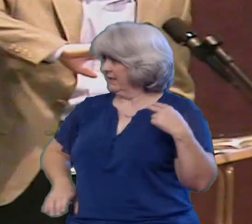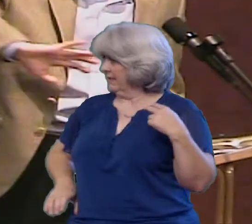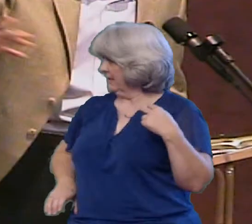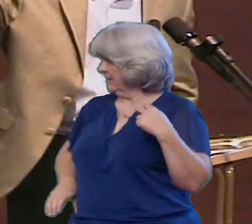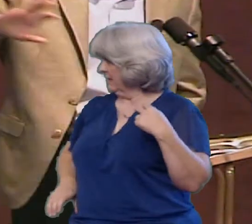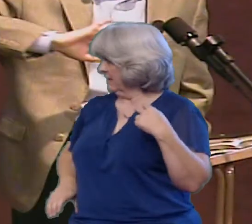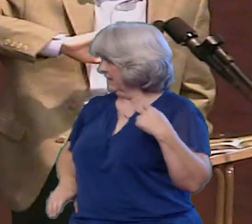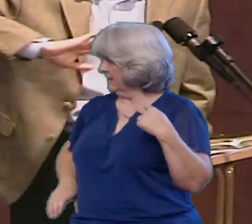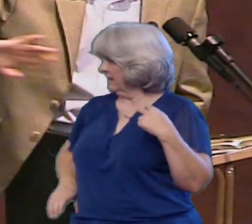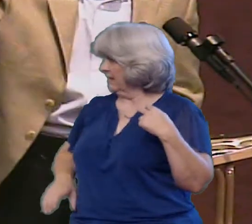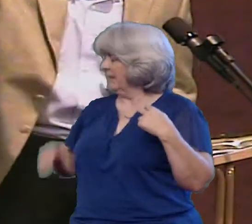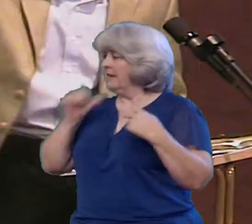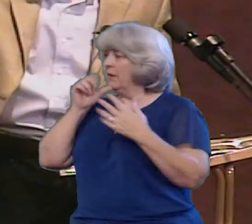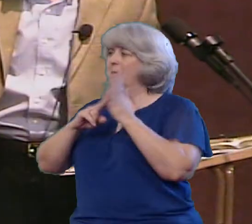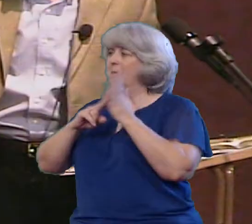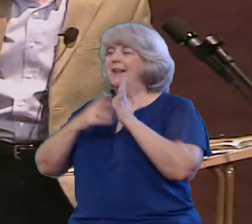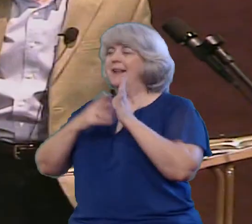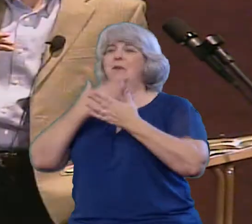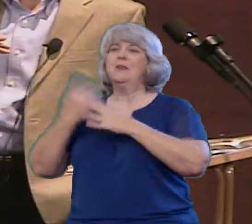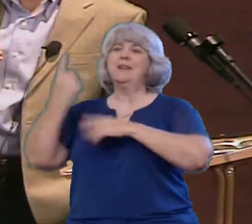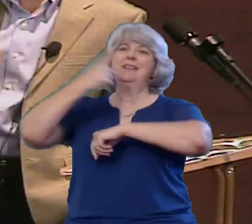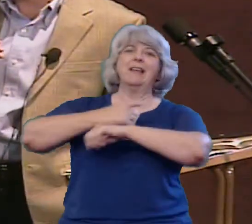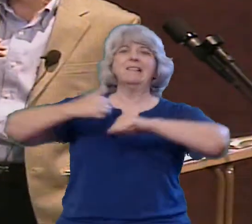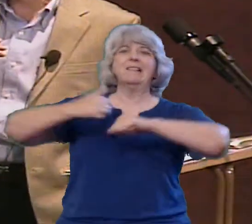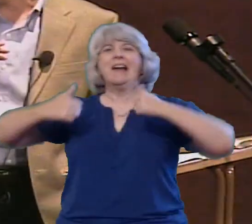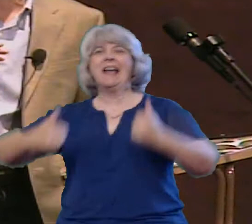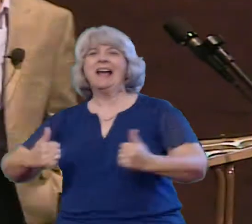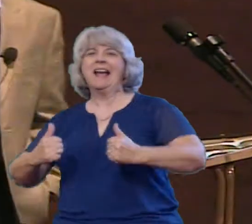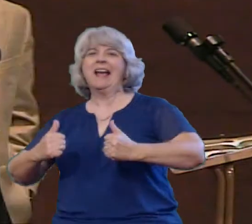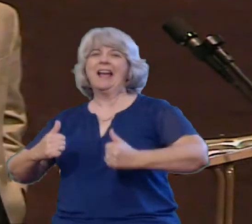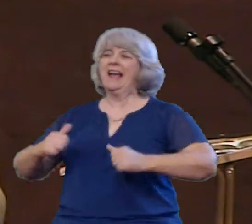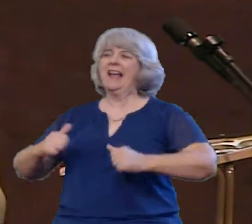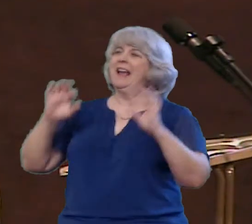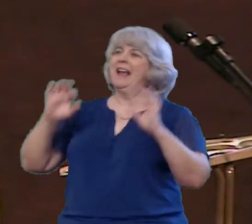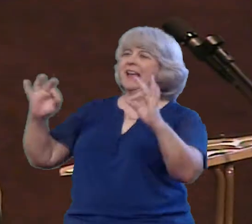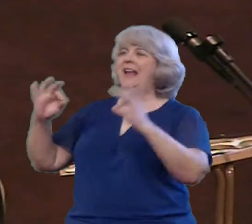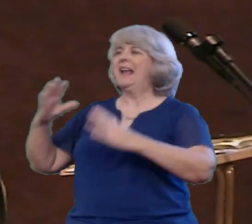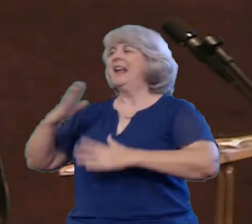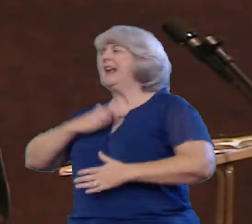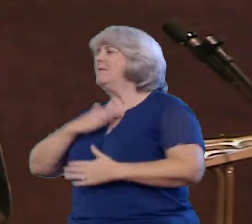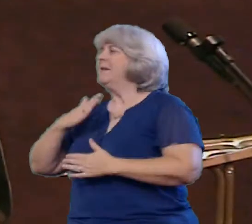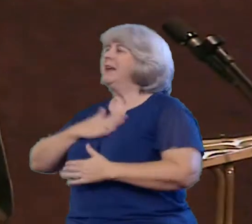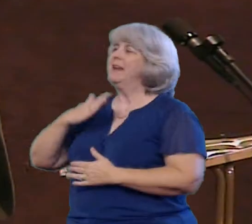the good days when everything seems to be going right When all is right in the world